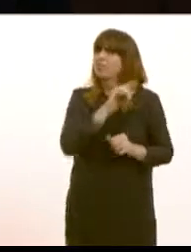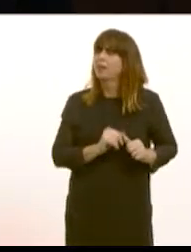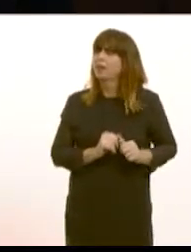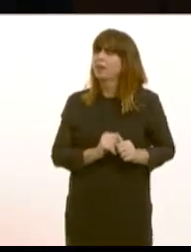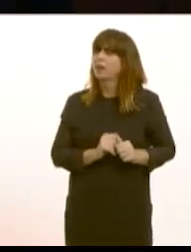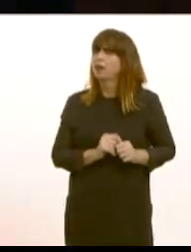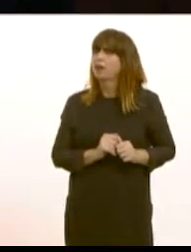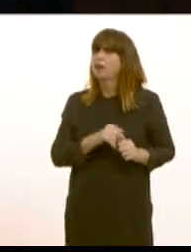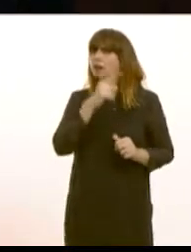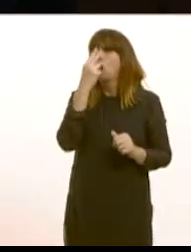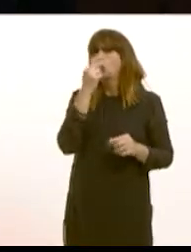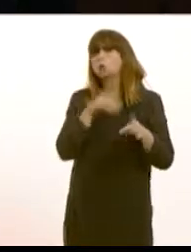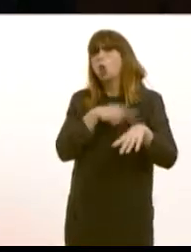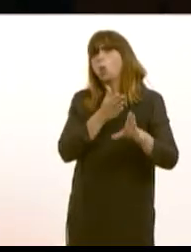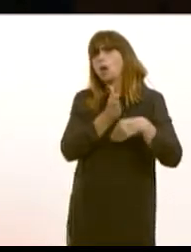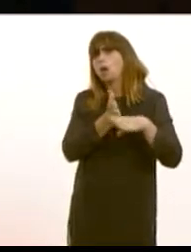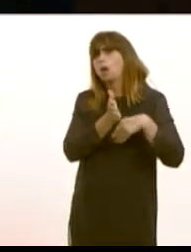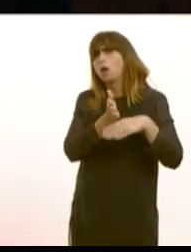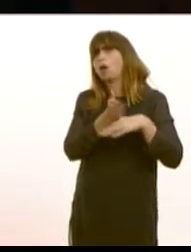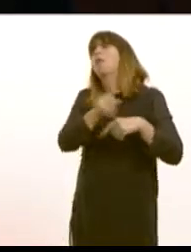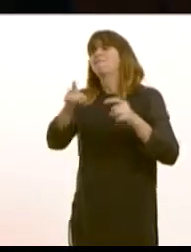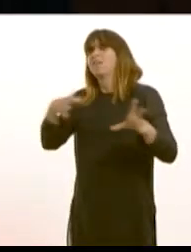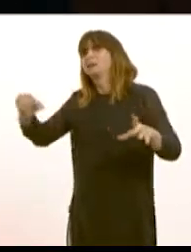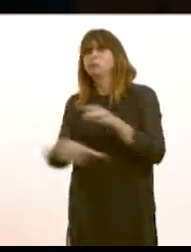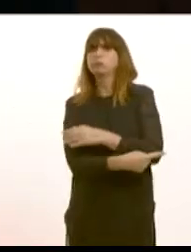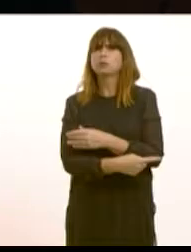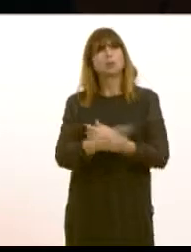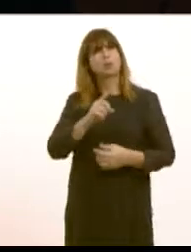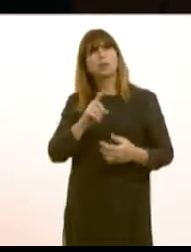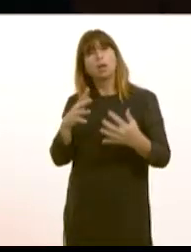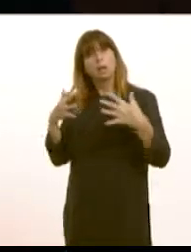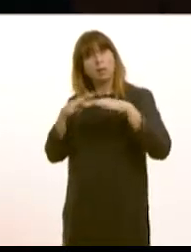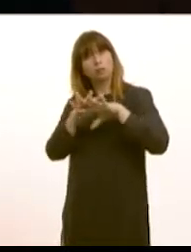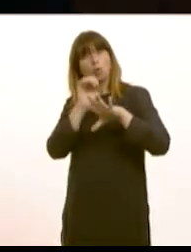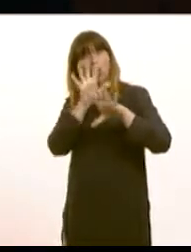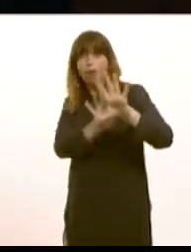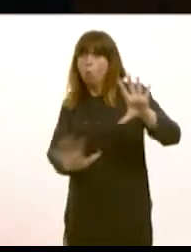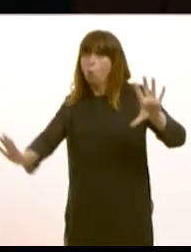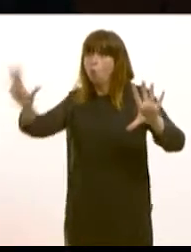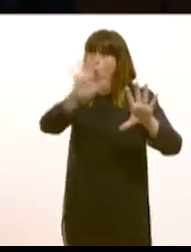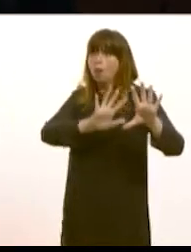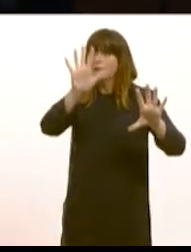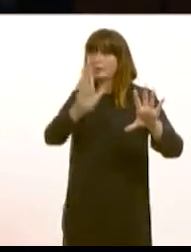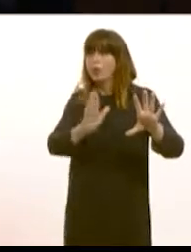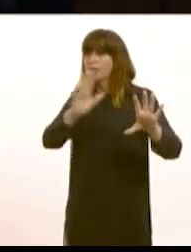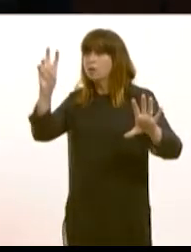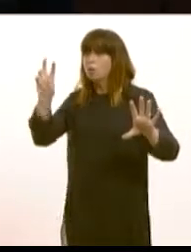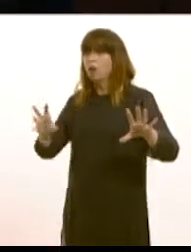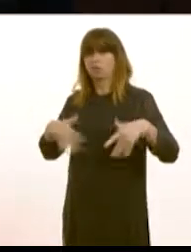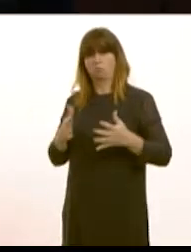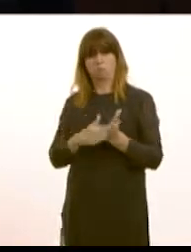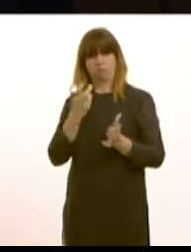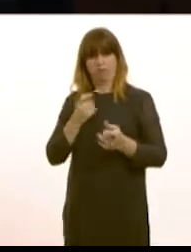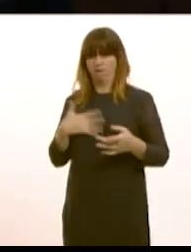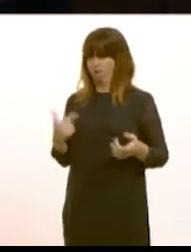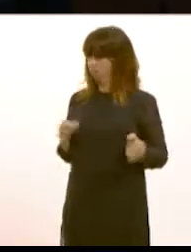vote how can you reassure my constituents that the Metro scheme will reach all parts of South East Wales so that no one feels excluded